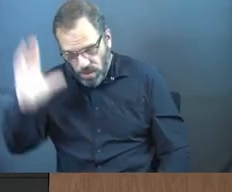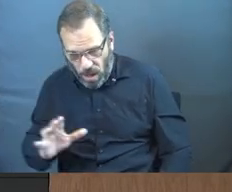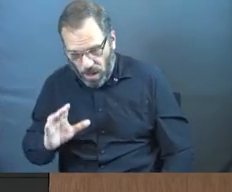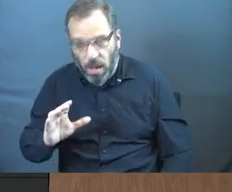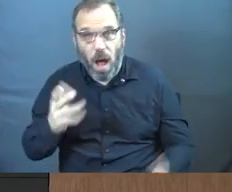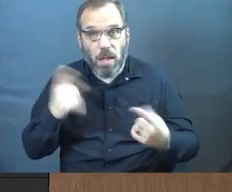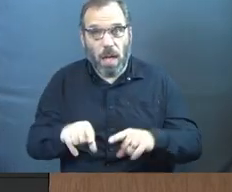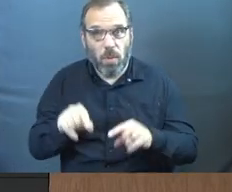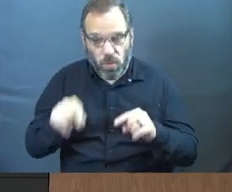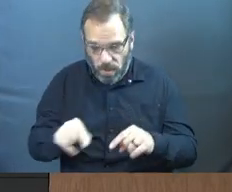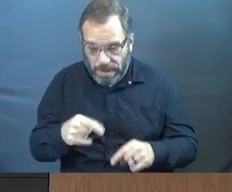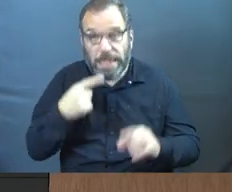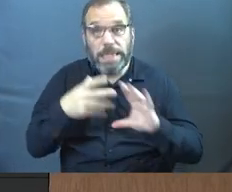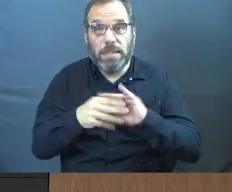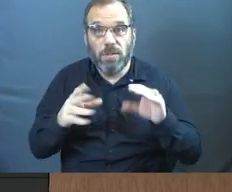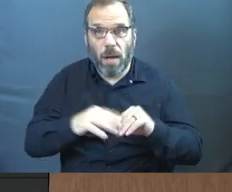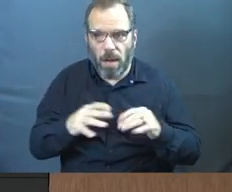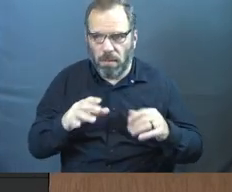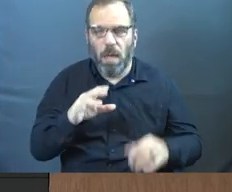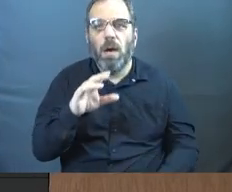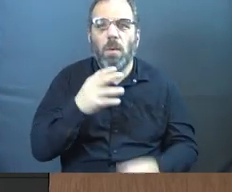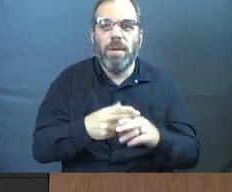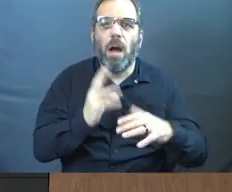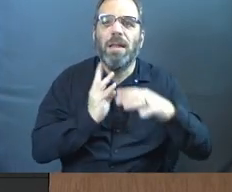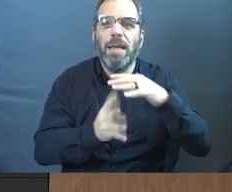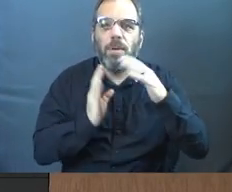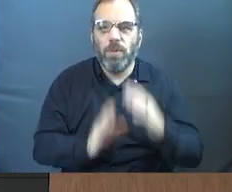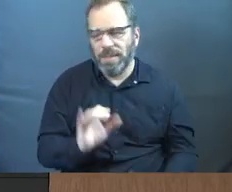Lots going on here. He's talking about immigrants here.